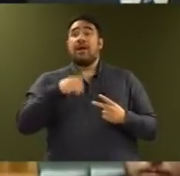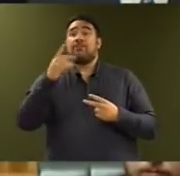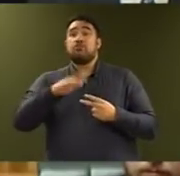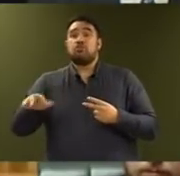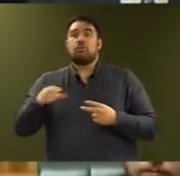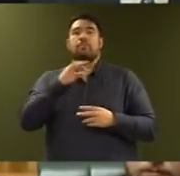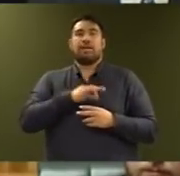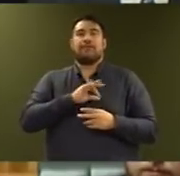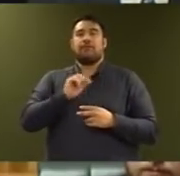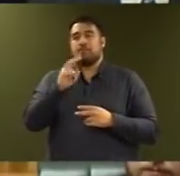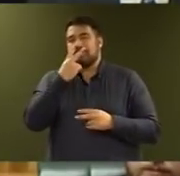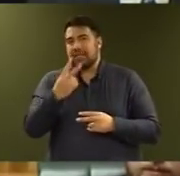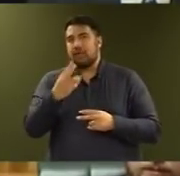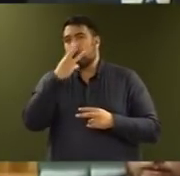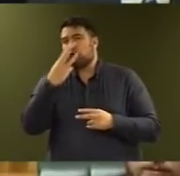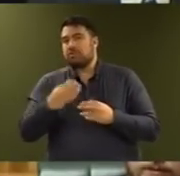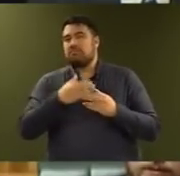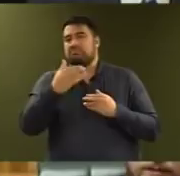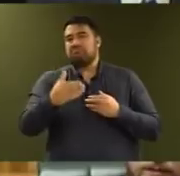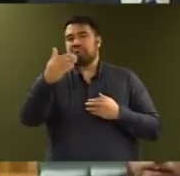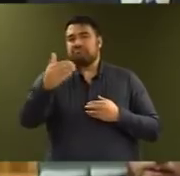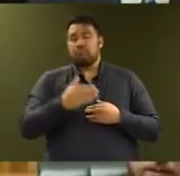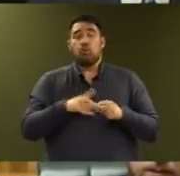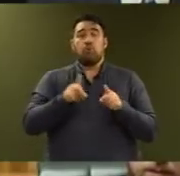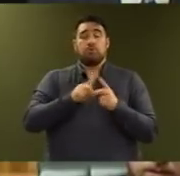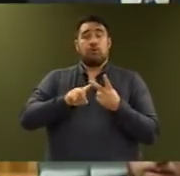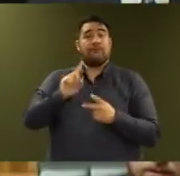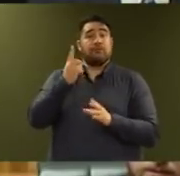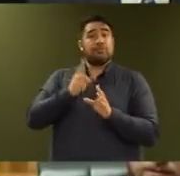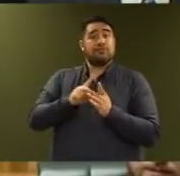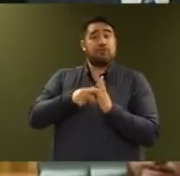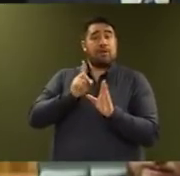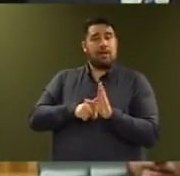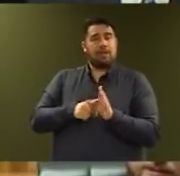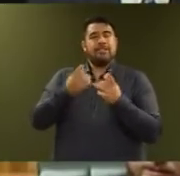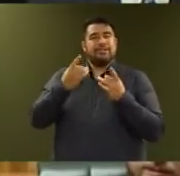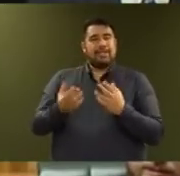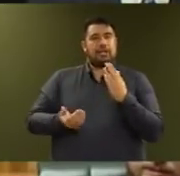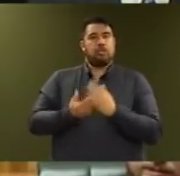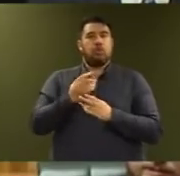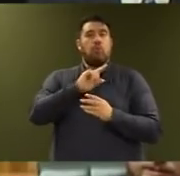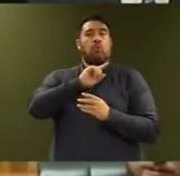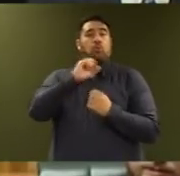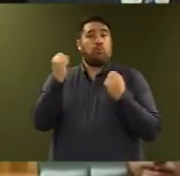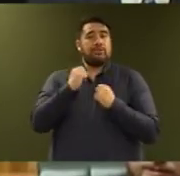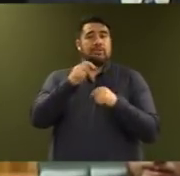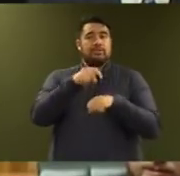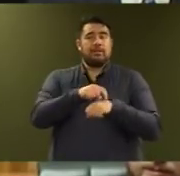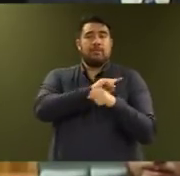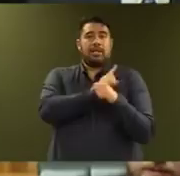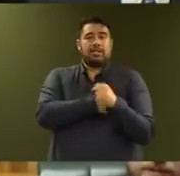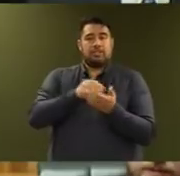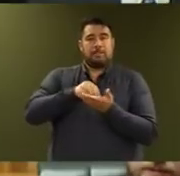years. Also on 1 July, the winter energy payment begins, helping superannuitants and those on main